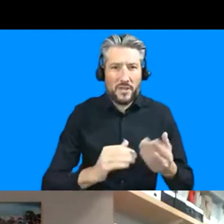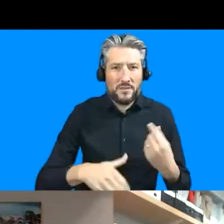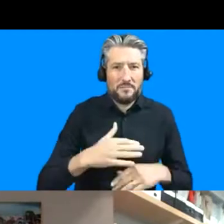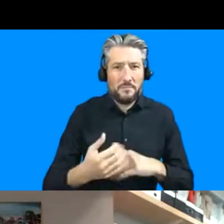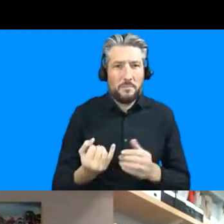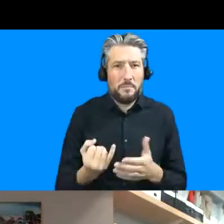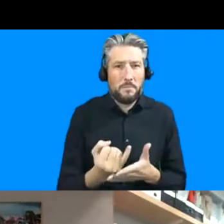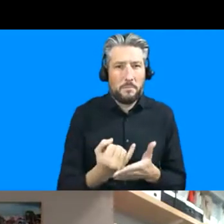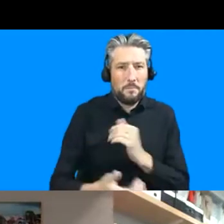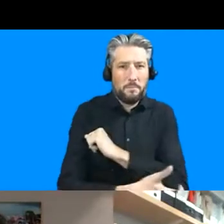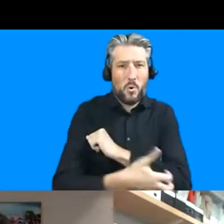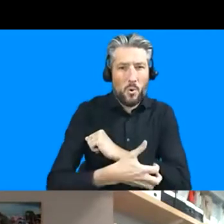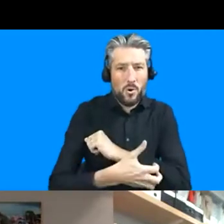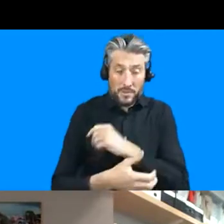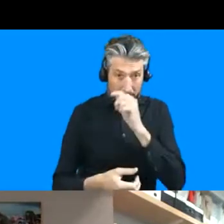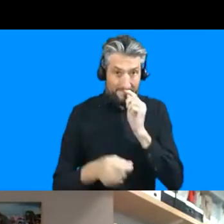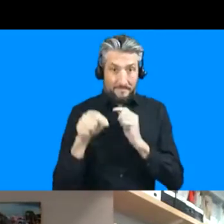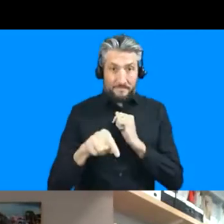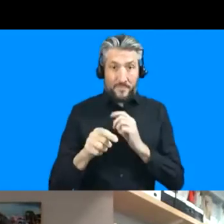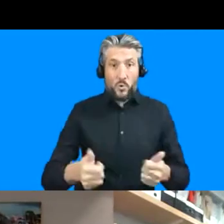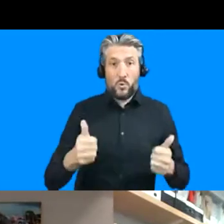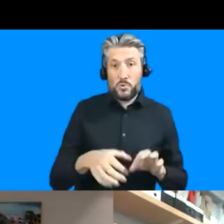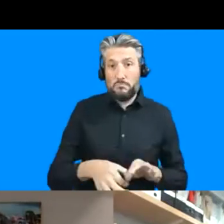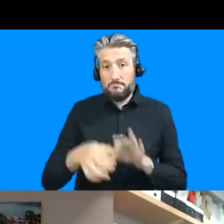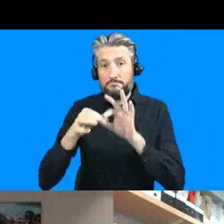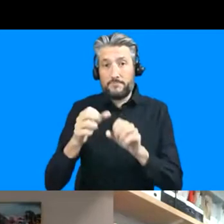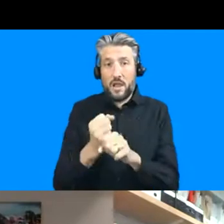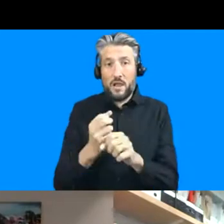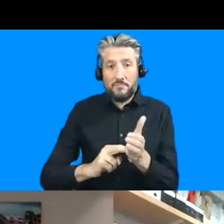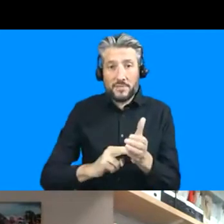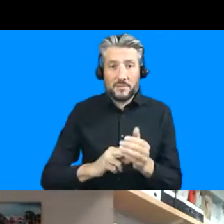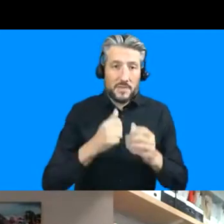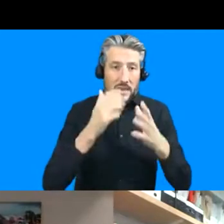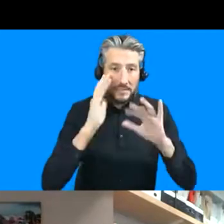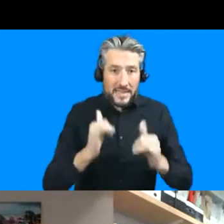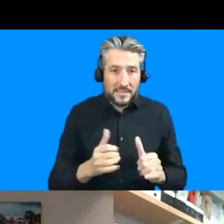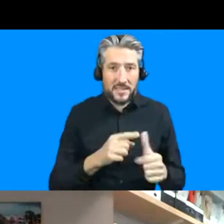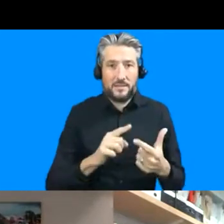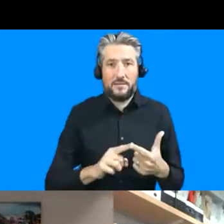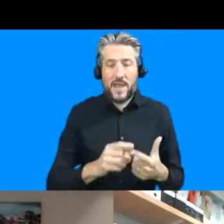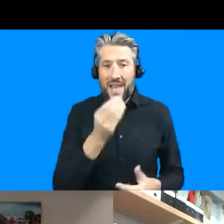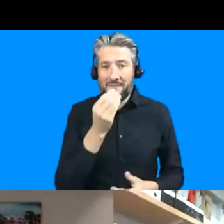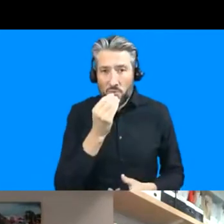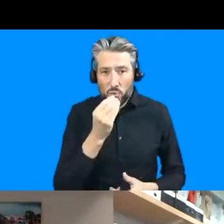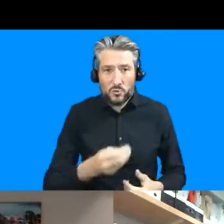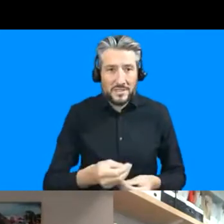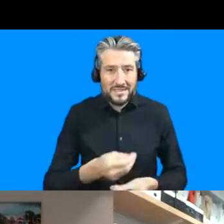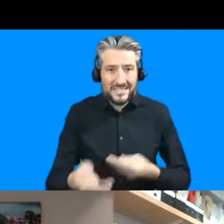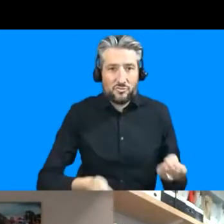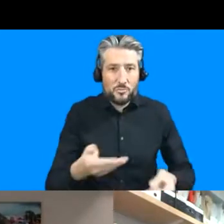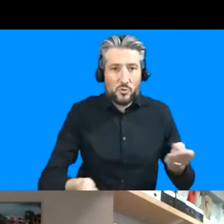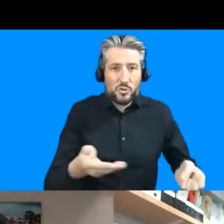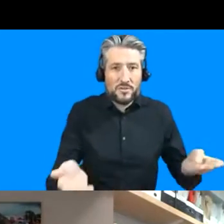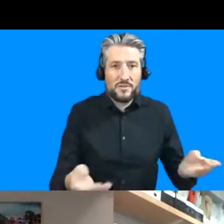cases testing and testing capacity um distributing food um and mapping possible spaces